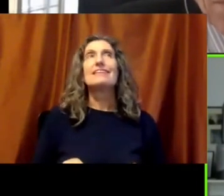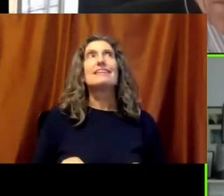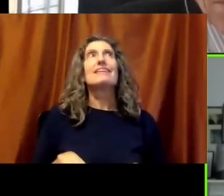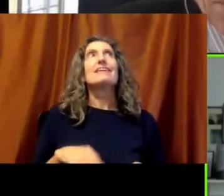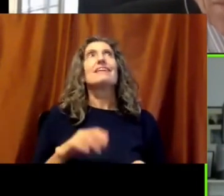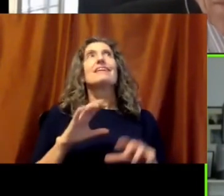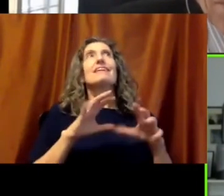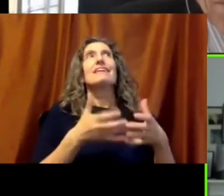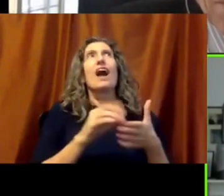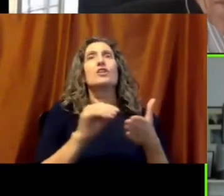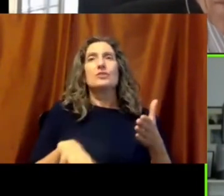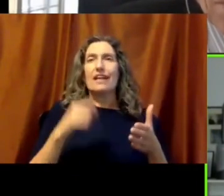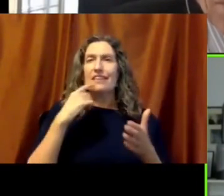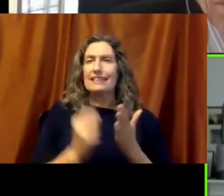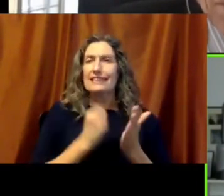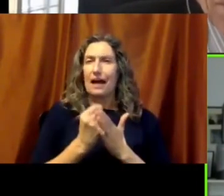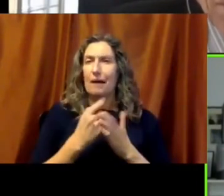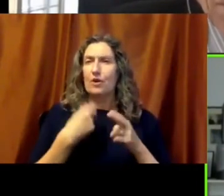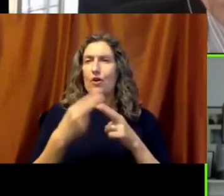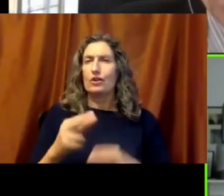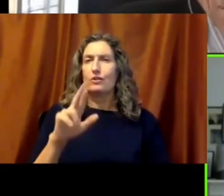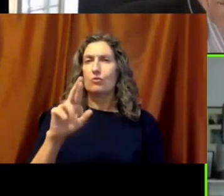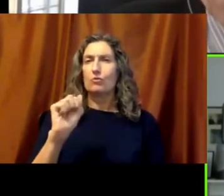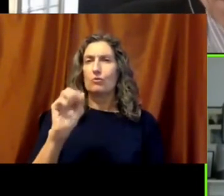then Ramsey Middle School.